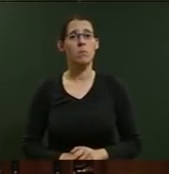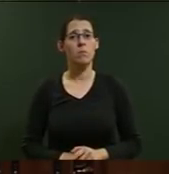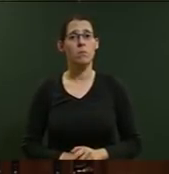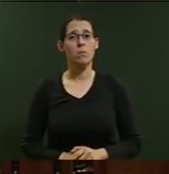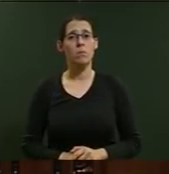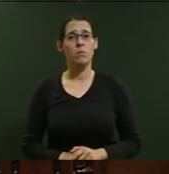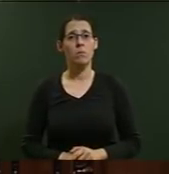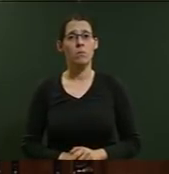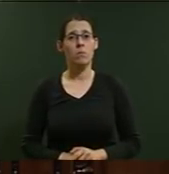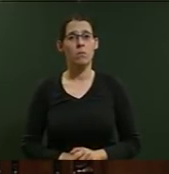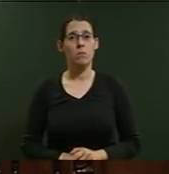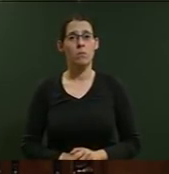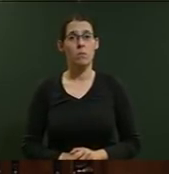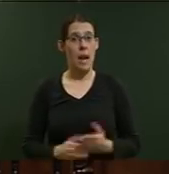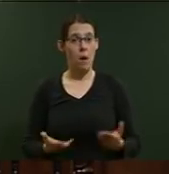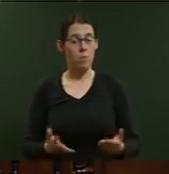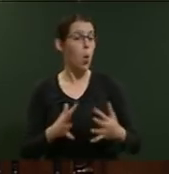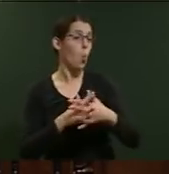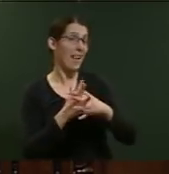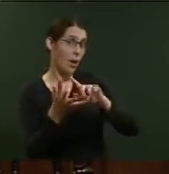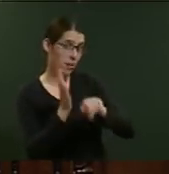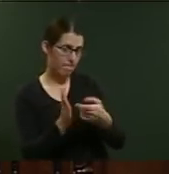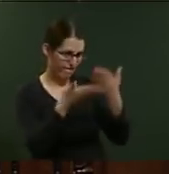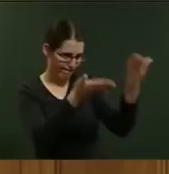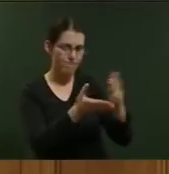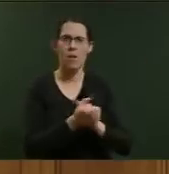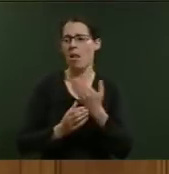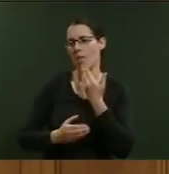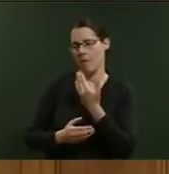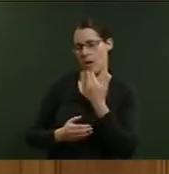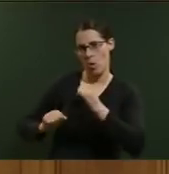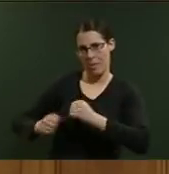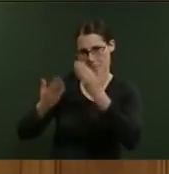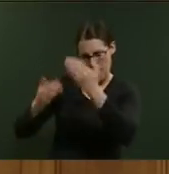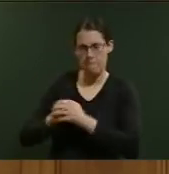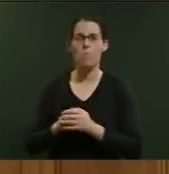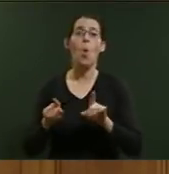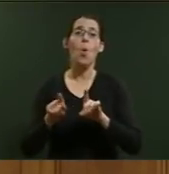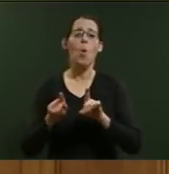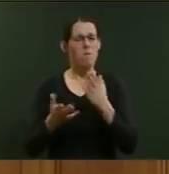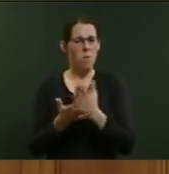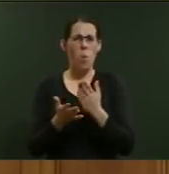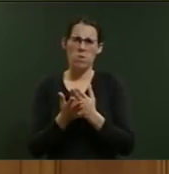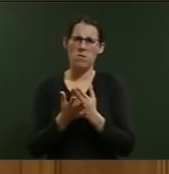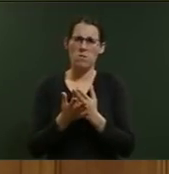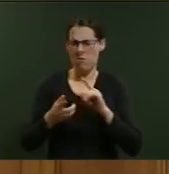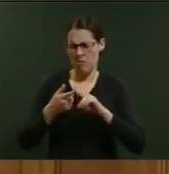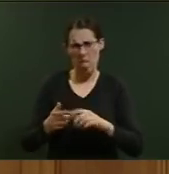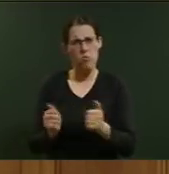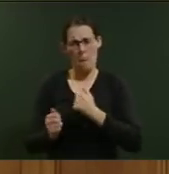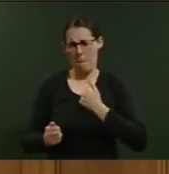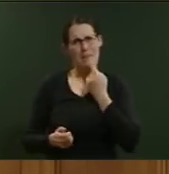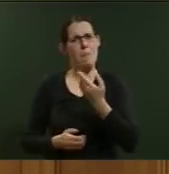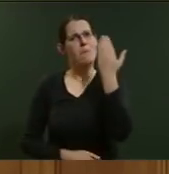Order, now, Willie Jackson. Thank you, Mr Speaker. Of course I stand by my statements in terms of people